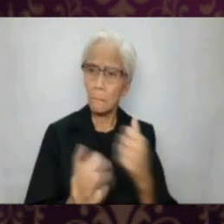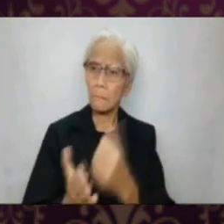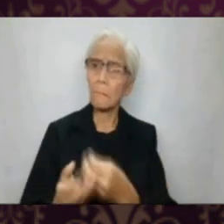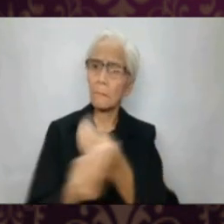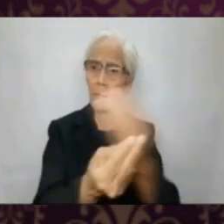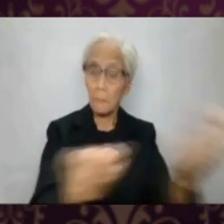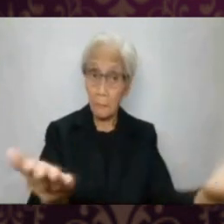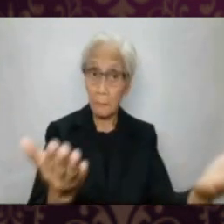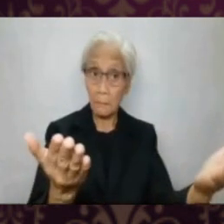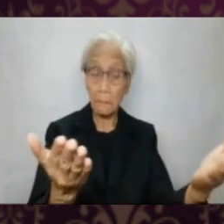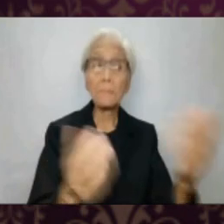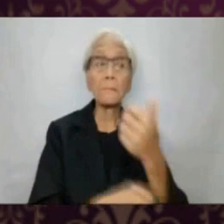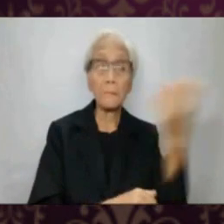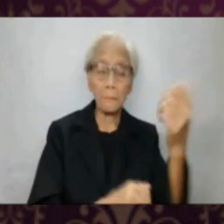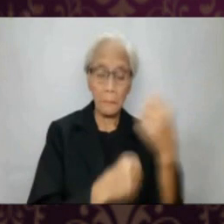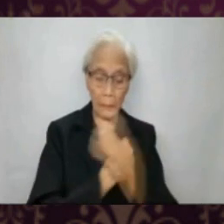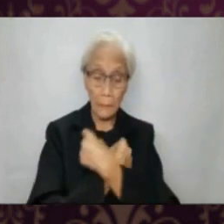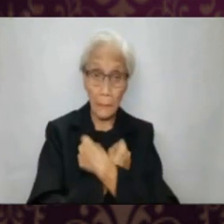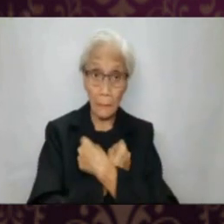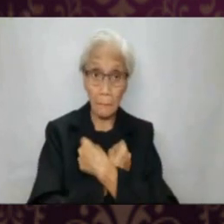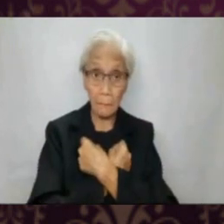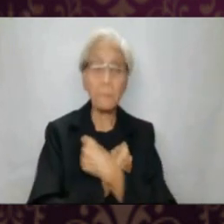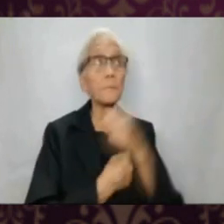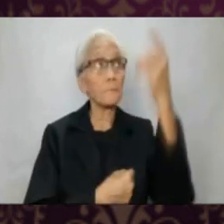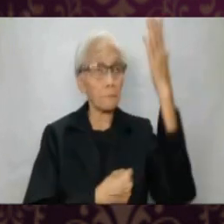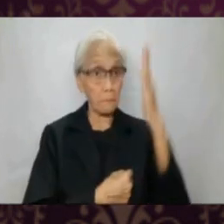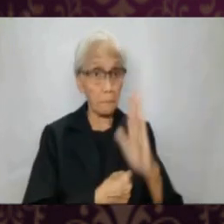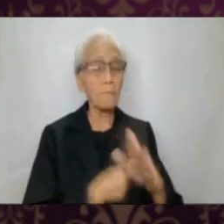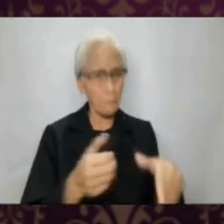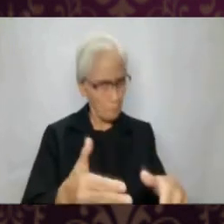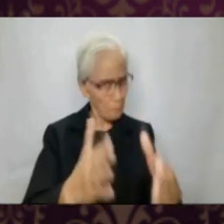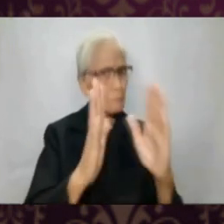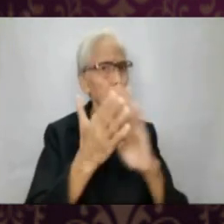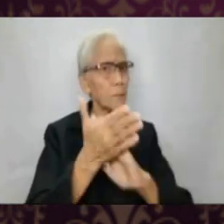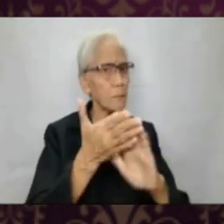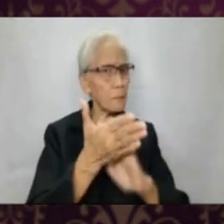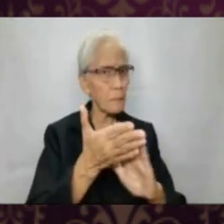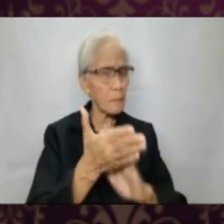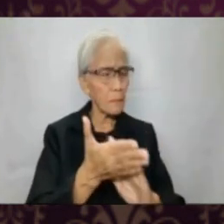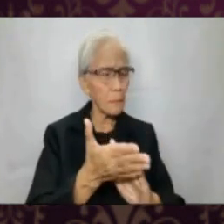Let us then bring to others the forgiving love of God. Let us be forgiving.